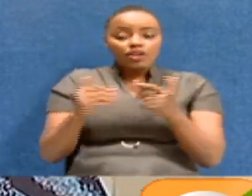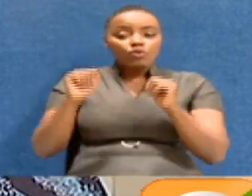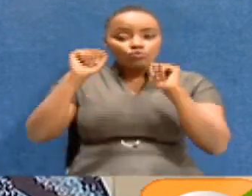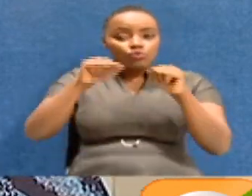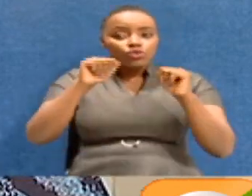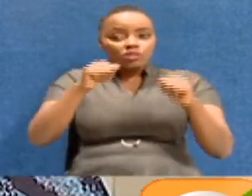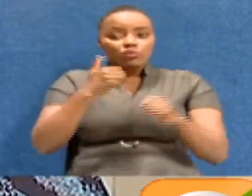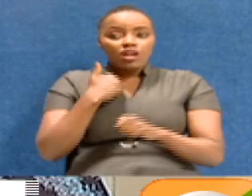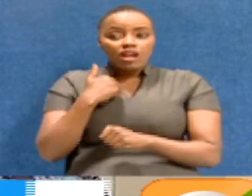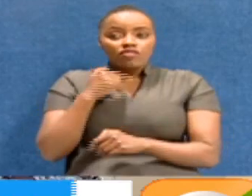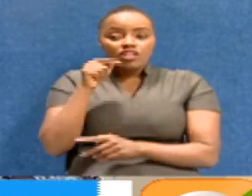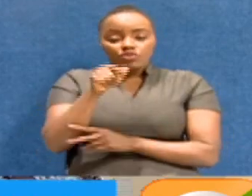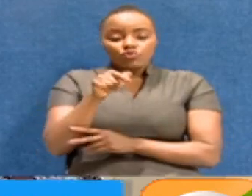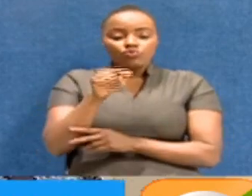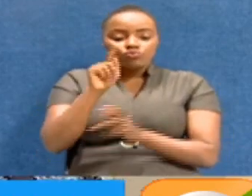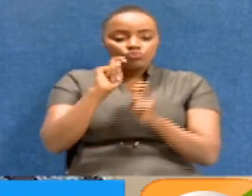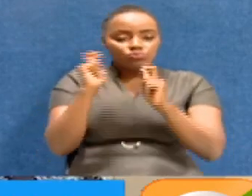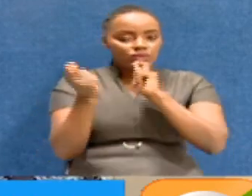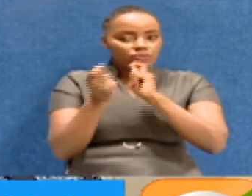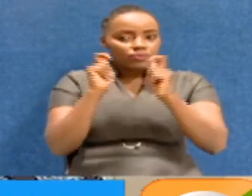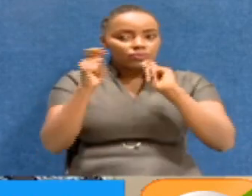chances of you being manipulated.